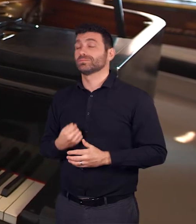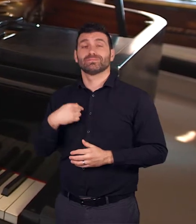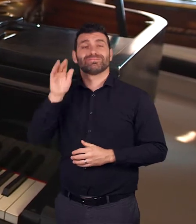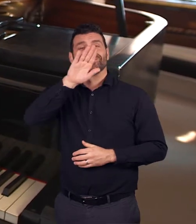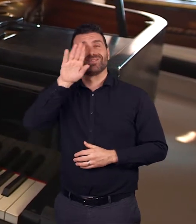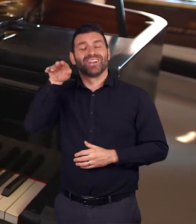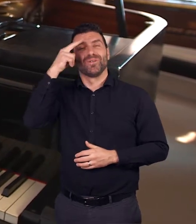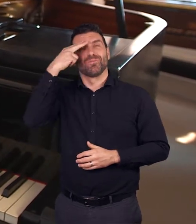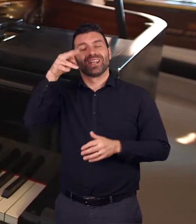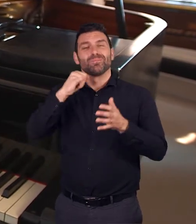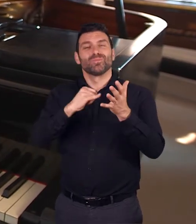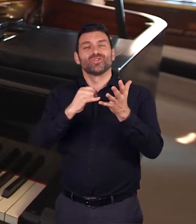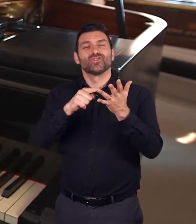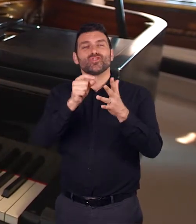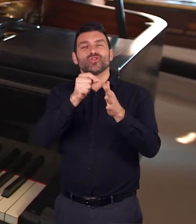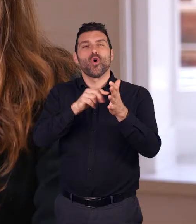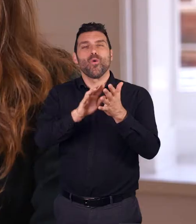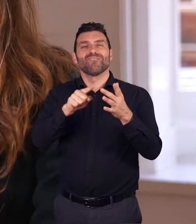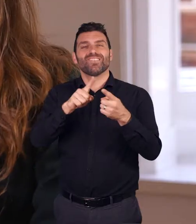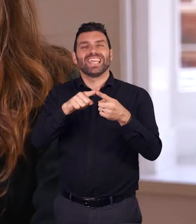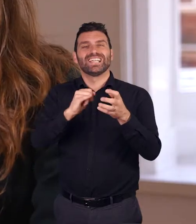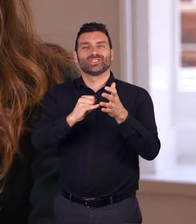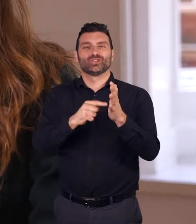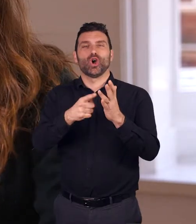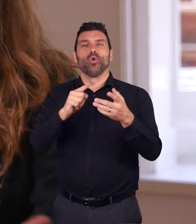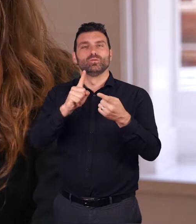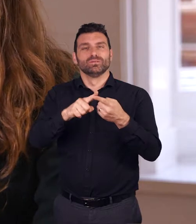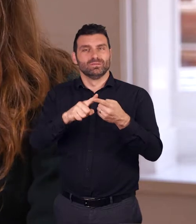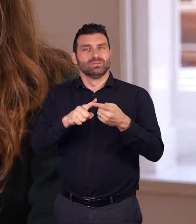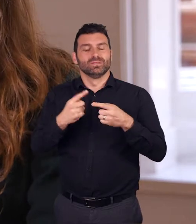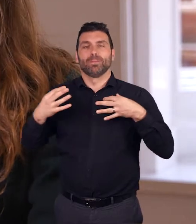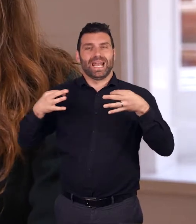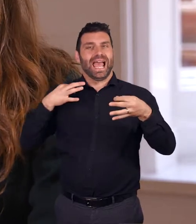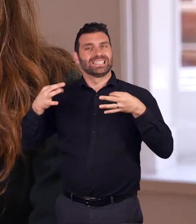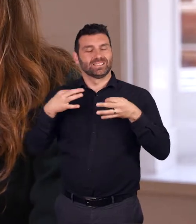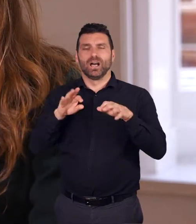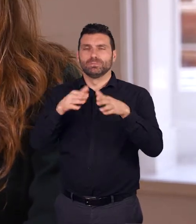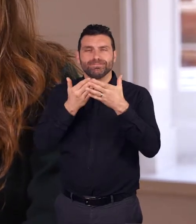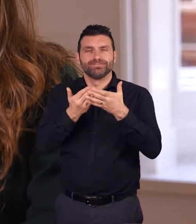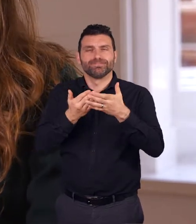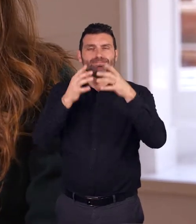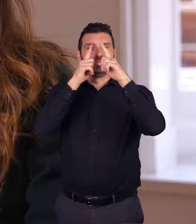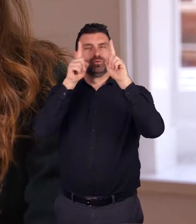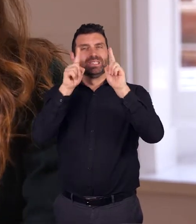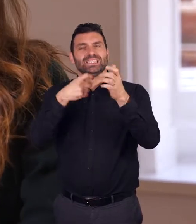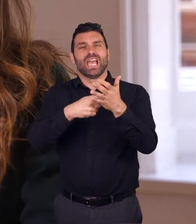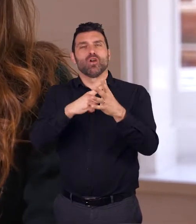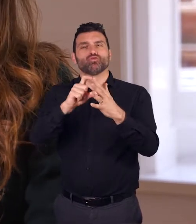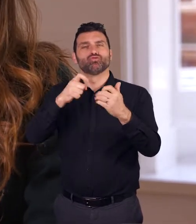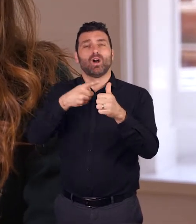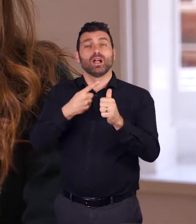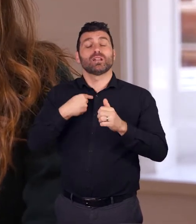world hello my name is Sophie Stern and I'm an actor and I've graduated from RADA in